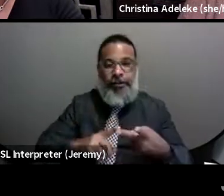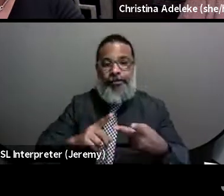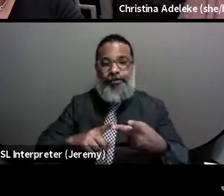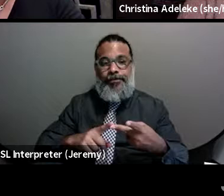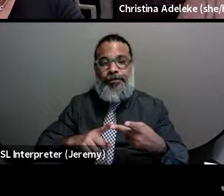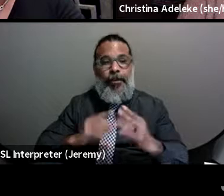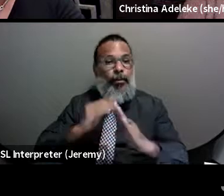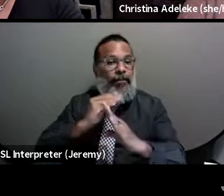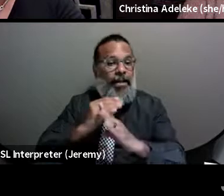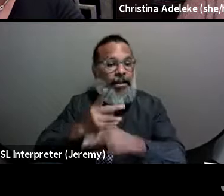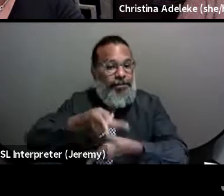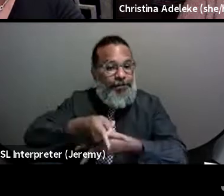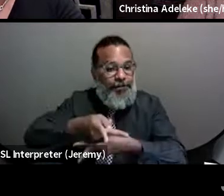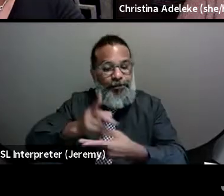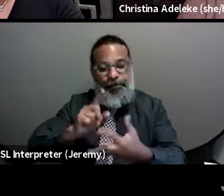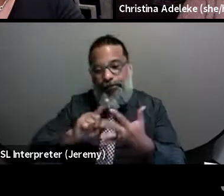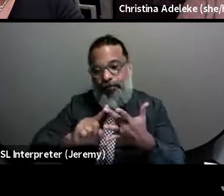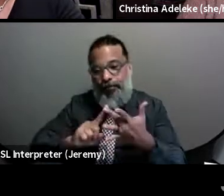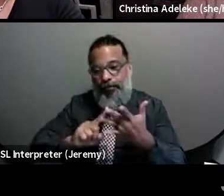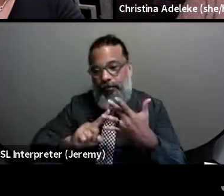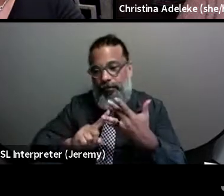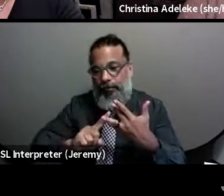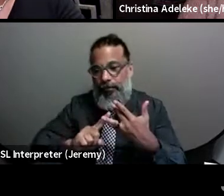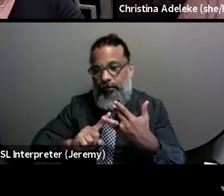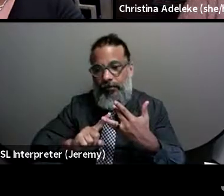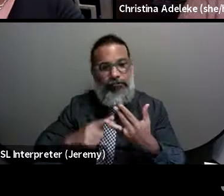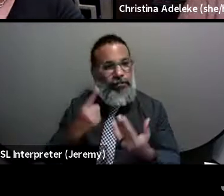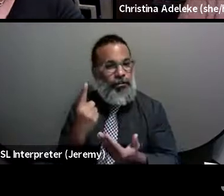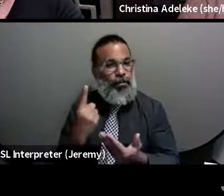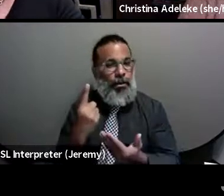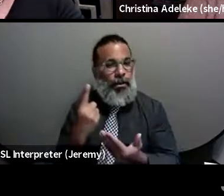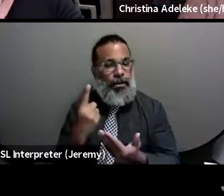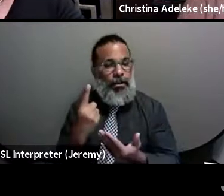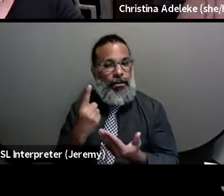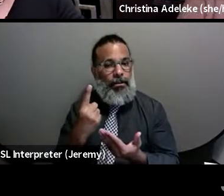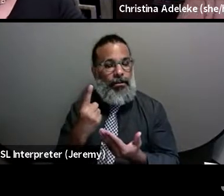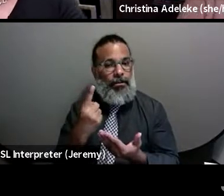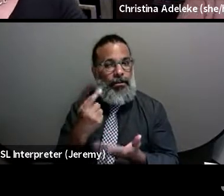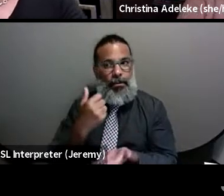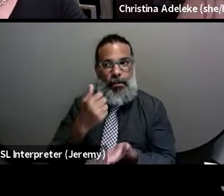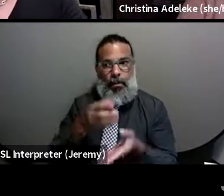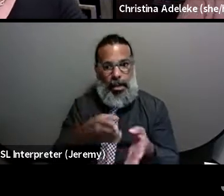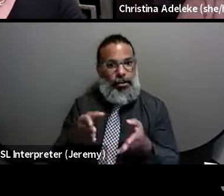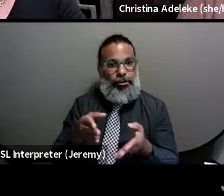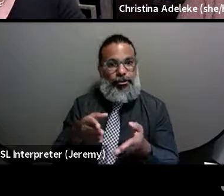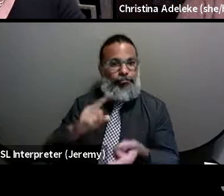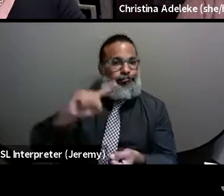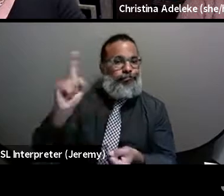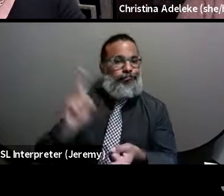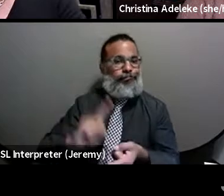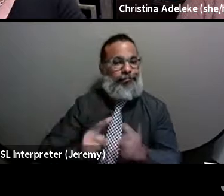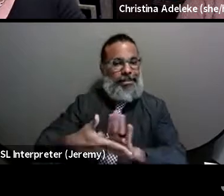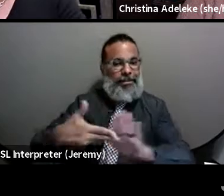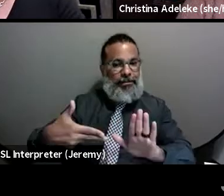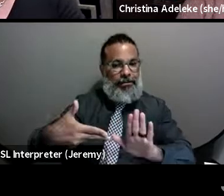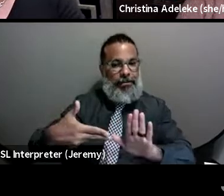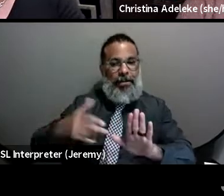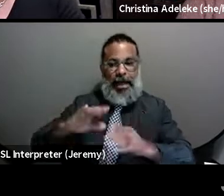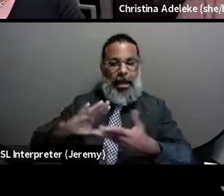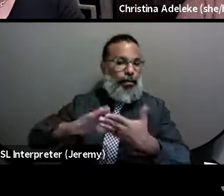preventative care. And that, you know, that will be one step to destigmatize, you know, this, this community,